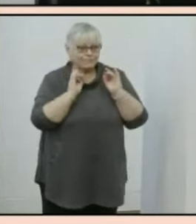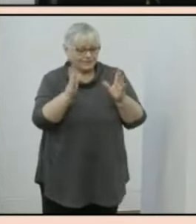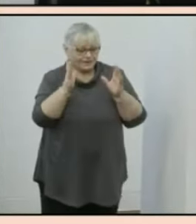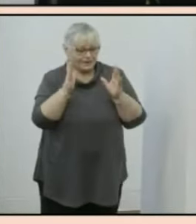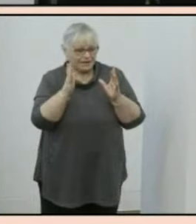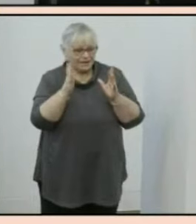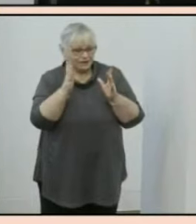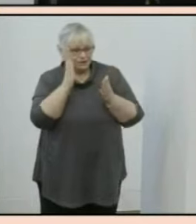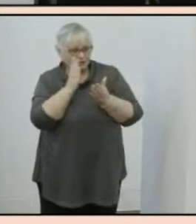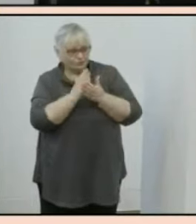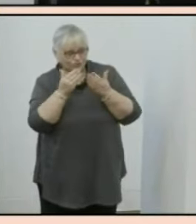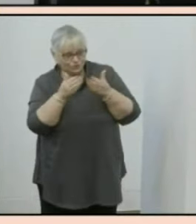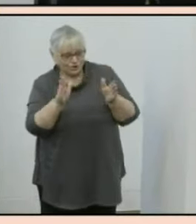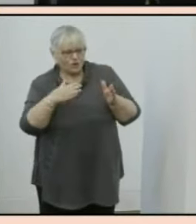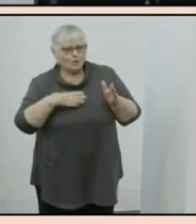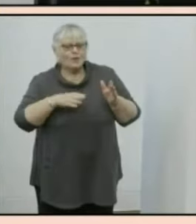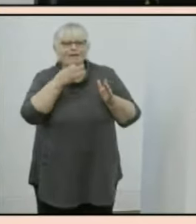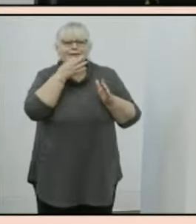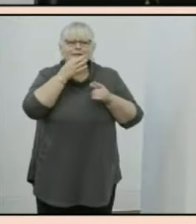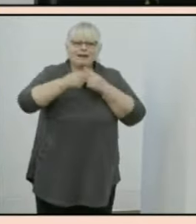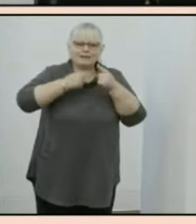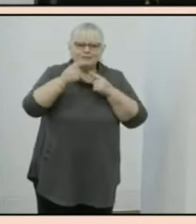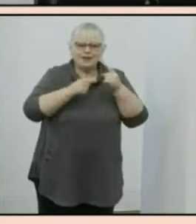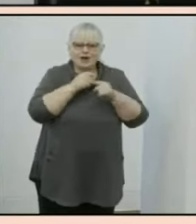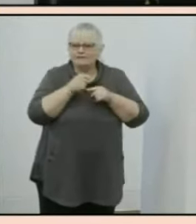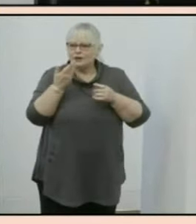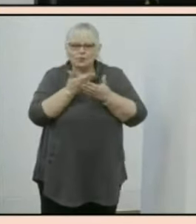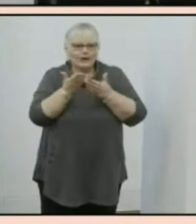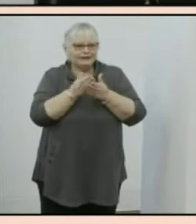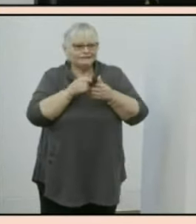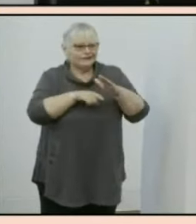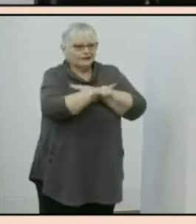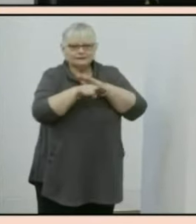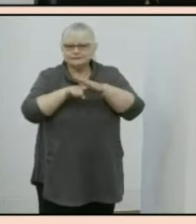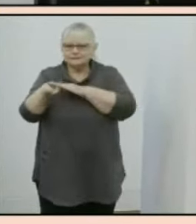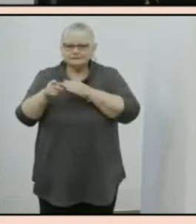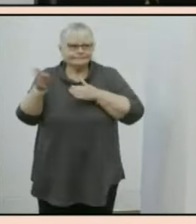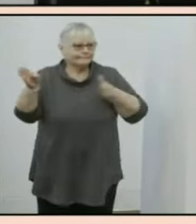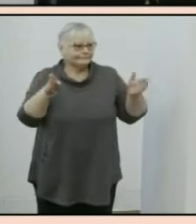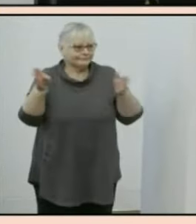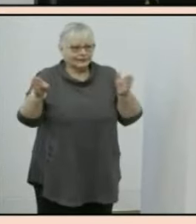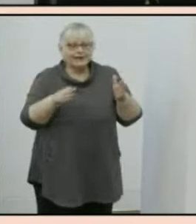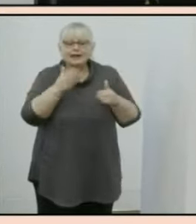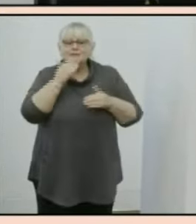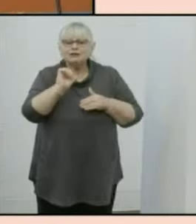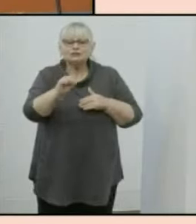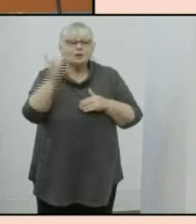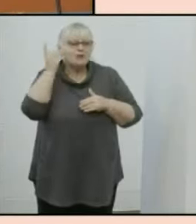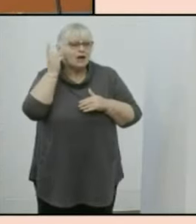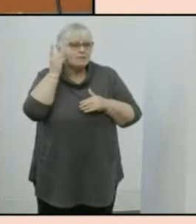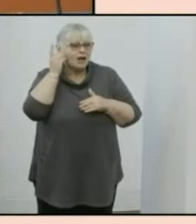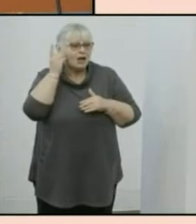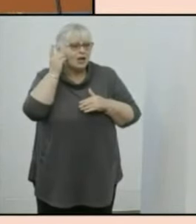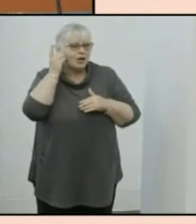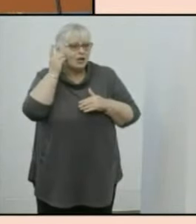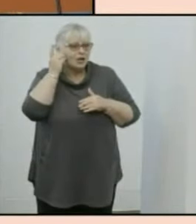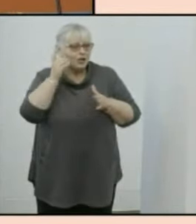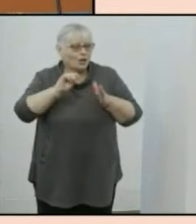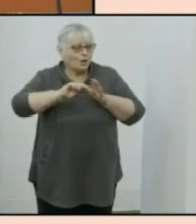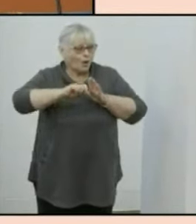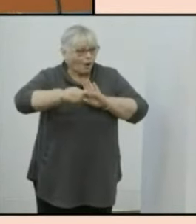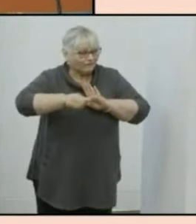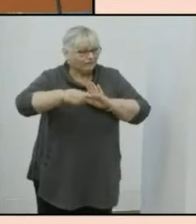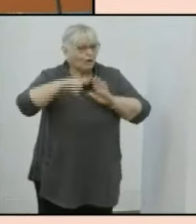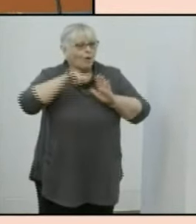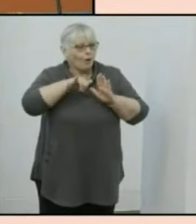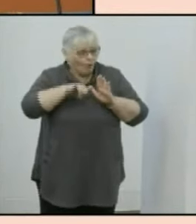formal session I have a couple of brief housekeeping items firstly can I kindly remind you to please have your mobile phones either switched off